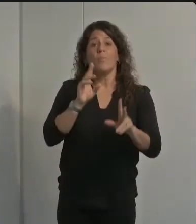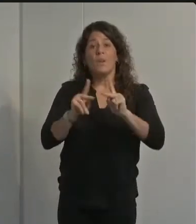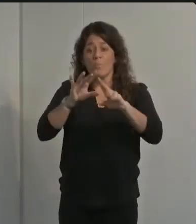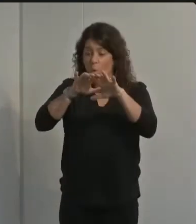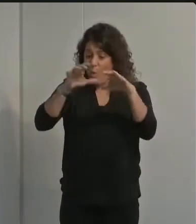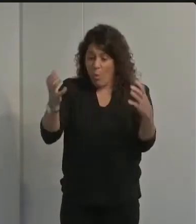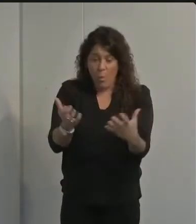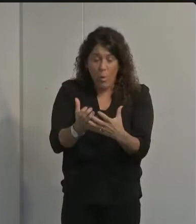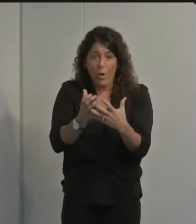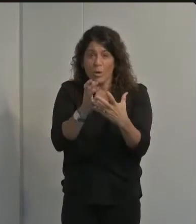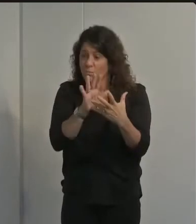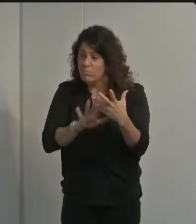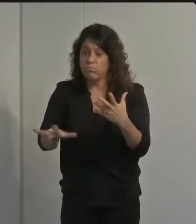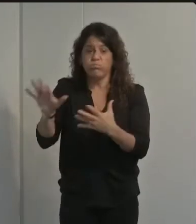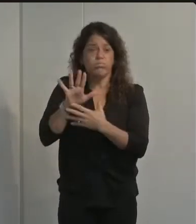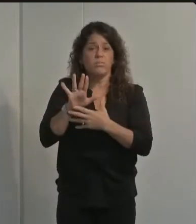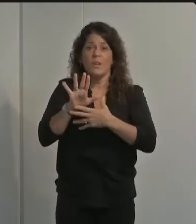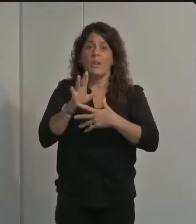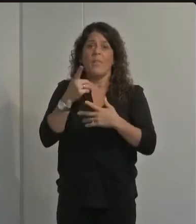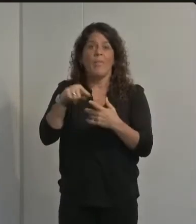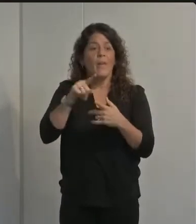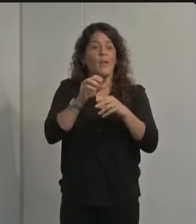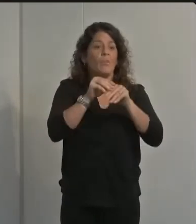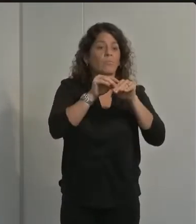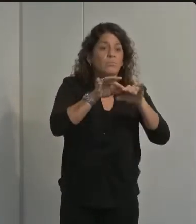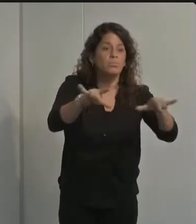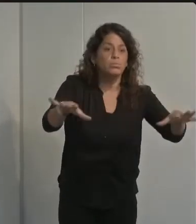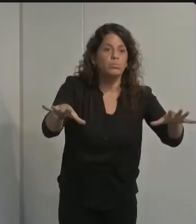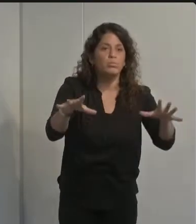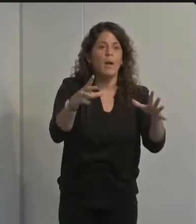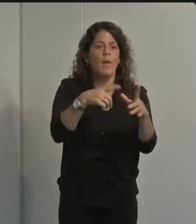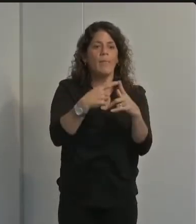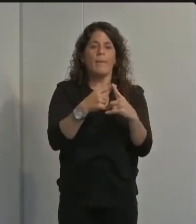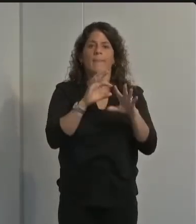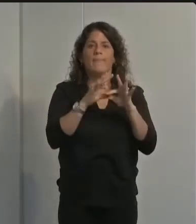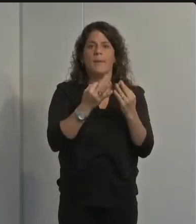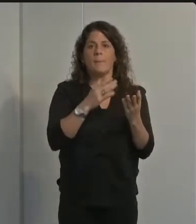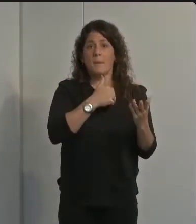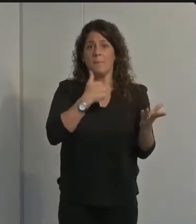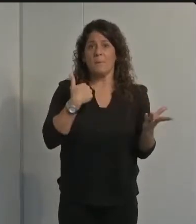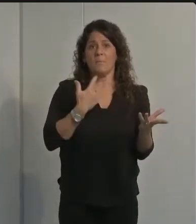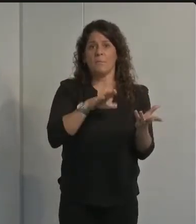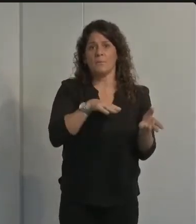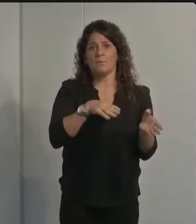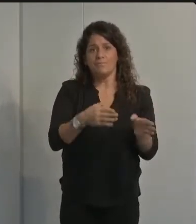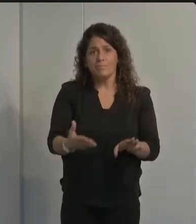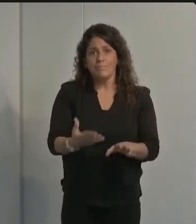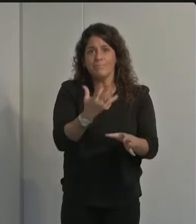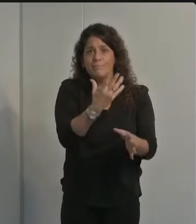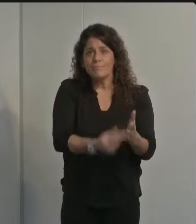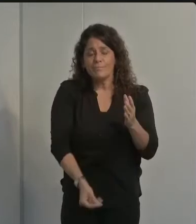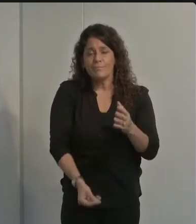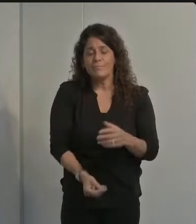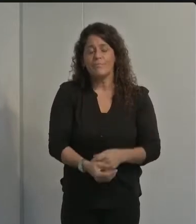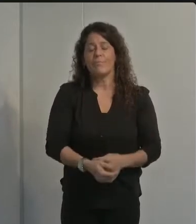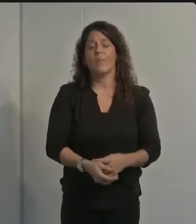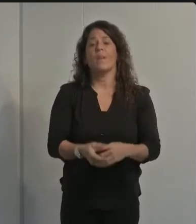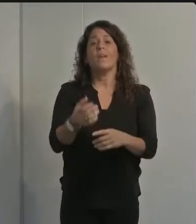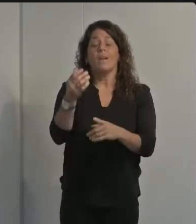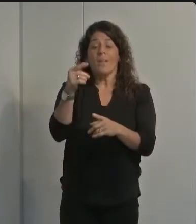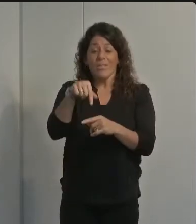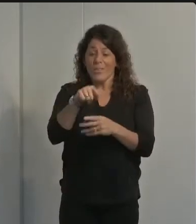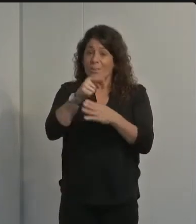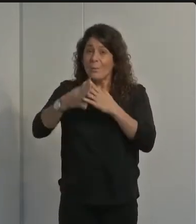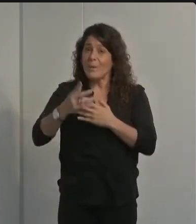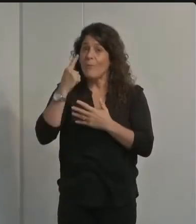members infecting older loved ones and the tragic consequences that have followed if you are invited to a gathering this weekend for halloween